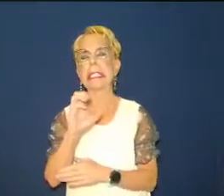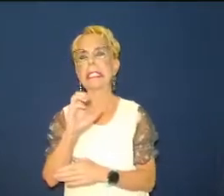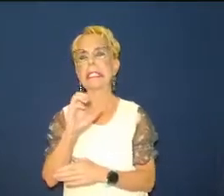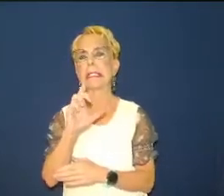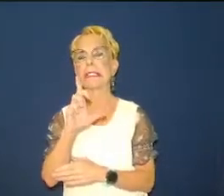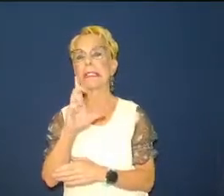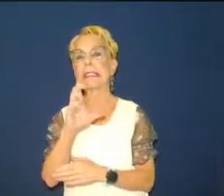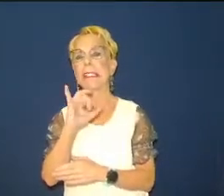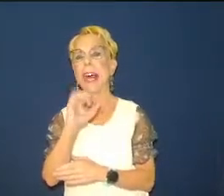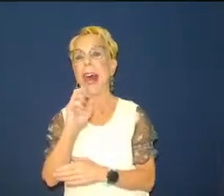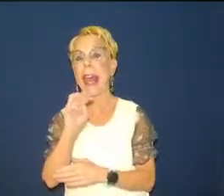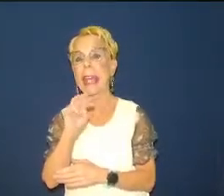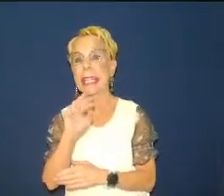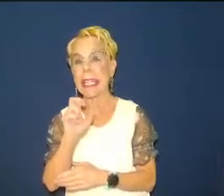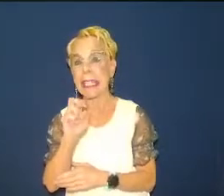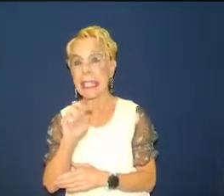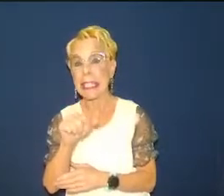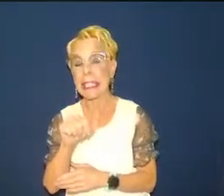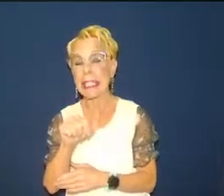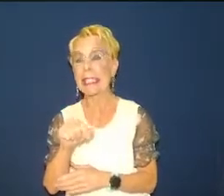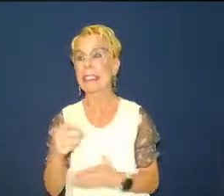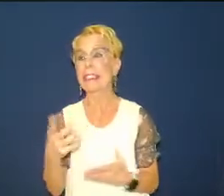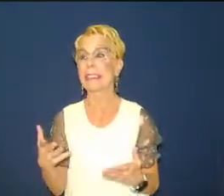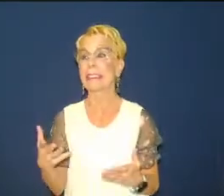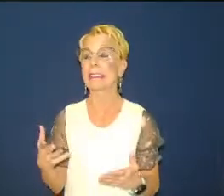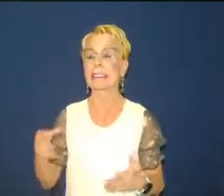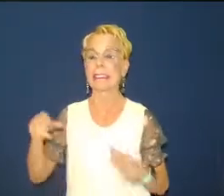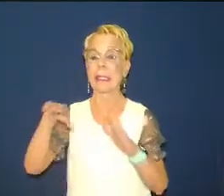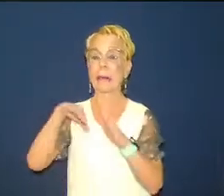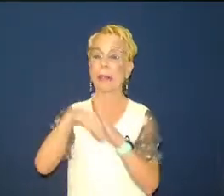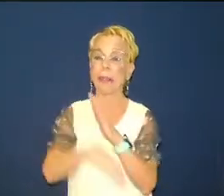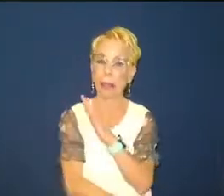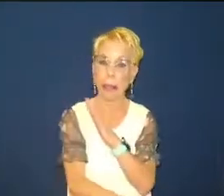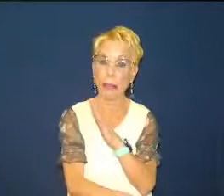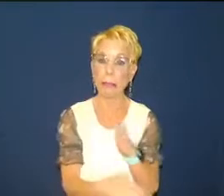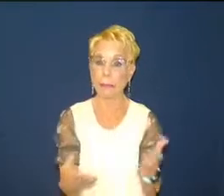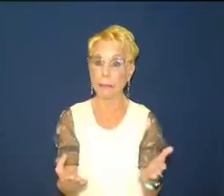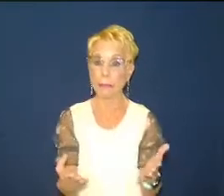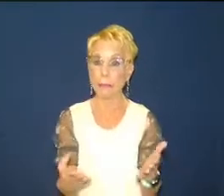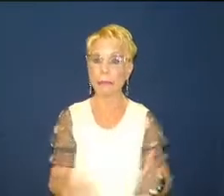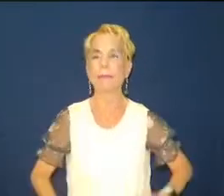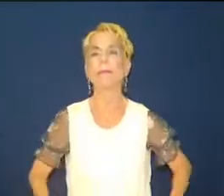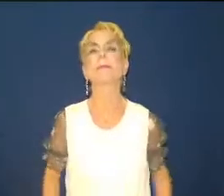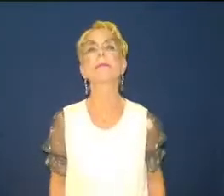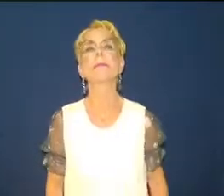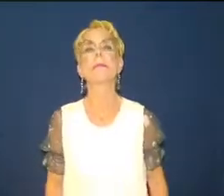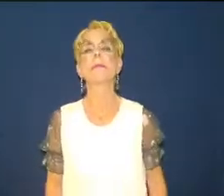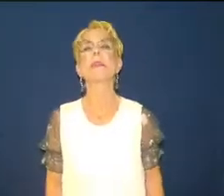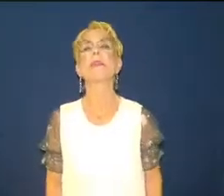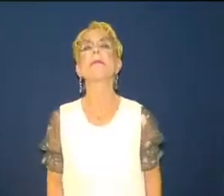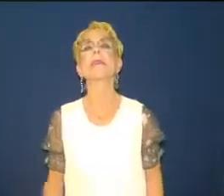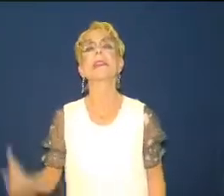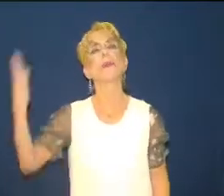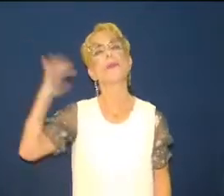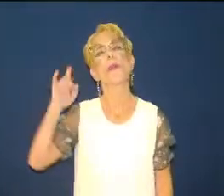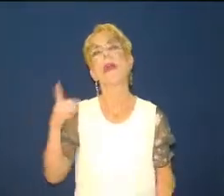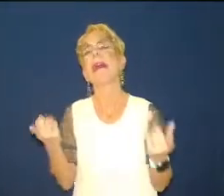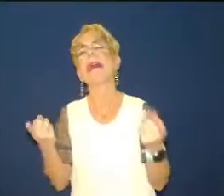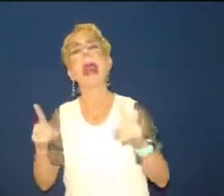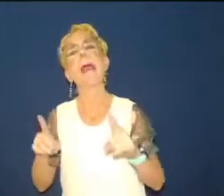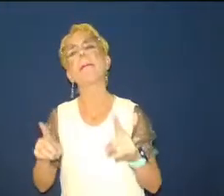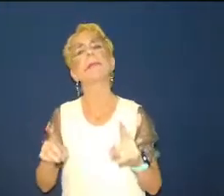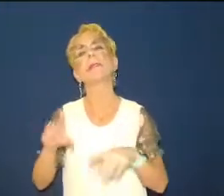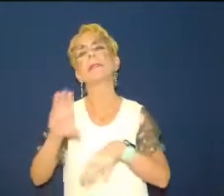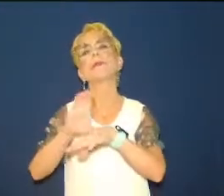like this happening even today in the life of the local church well it's because churches are going through the motions we're sticking